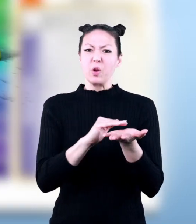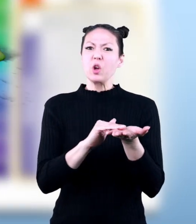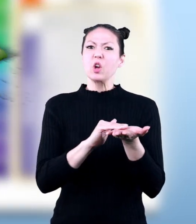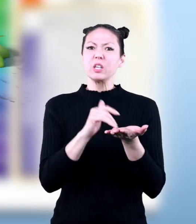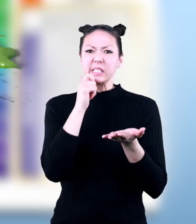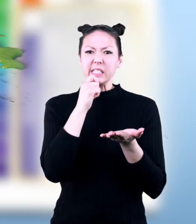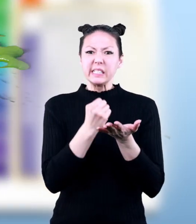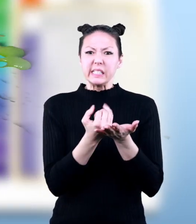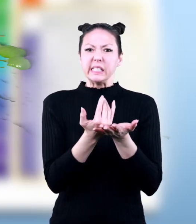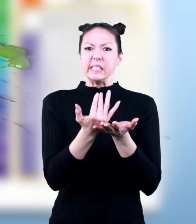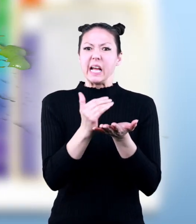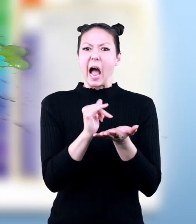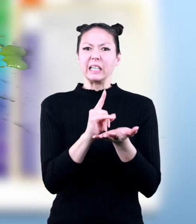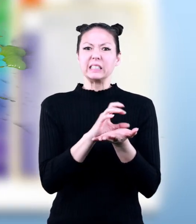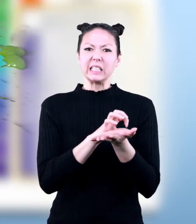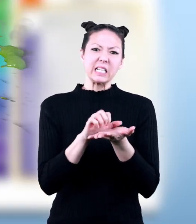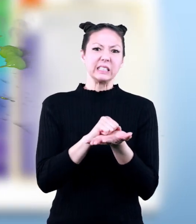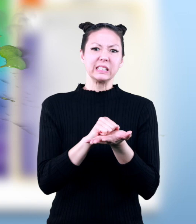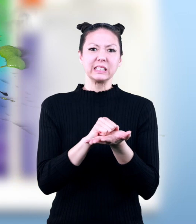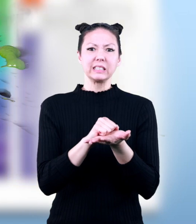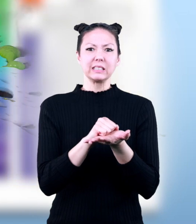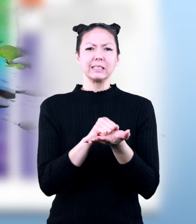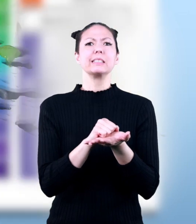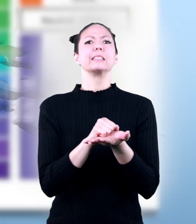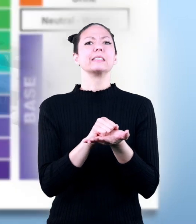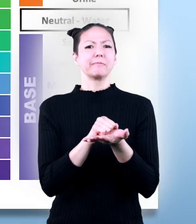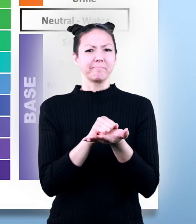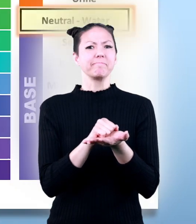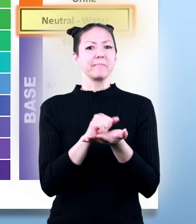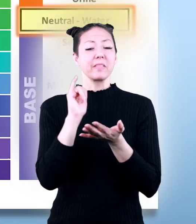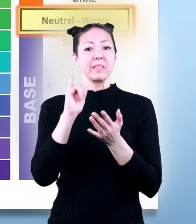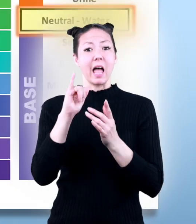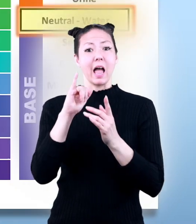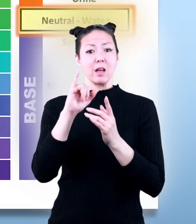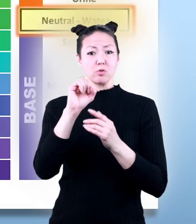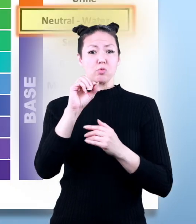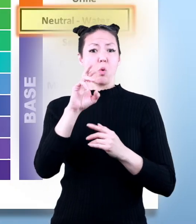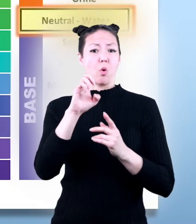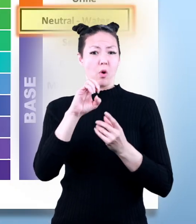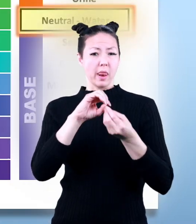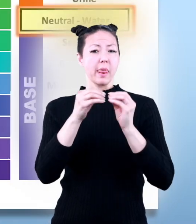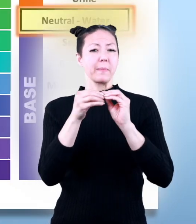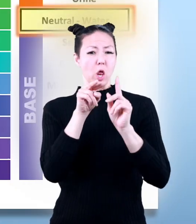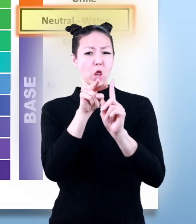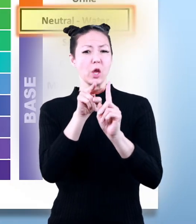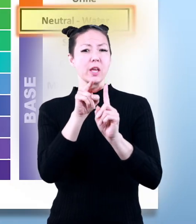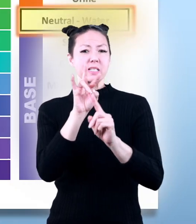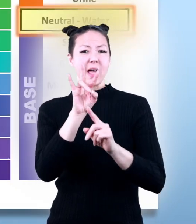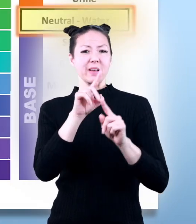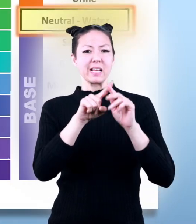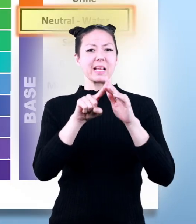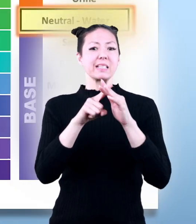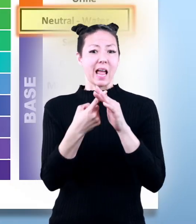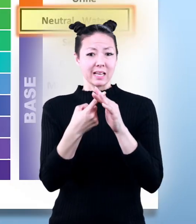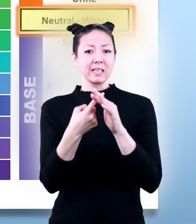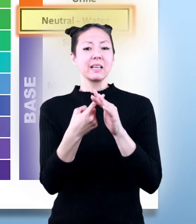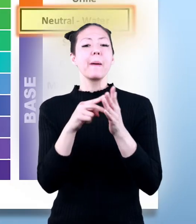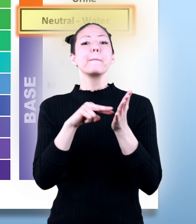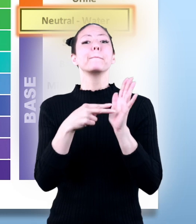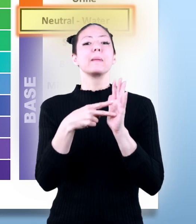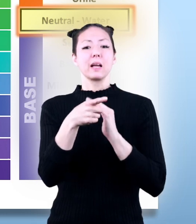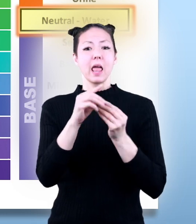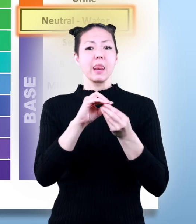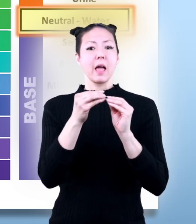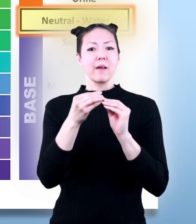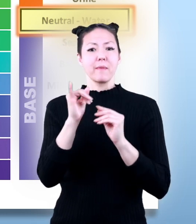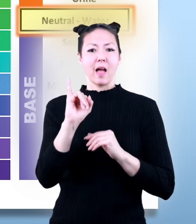that they can even burn your skin a score of 7 indicates that the solution is neutral which